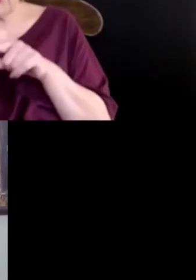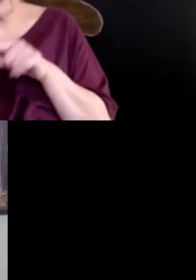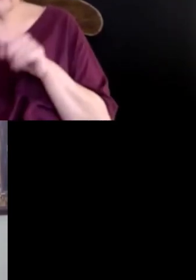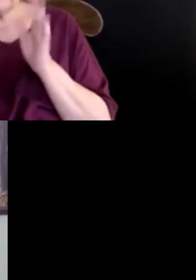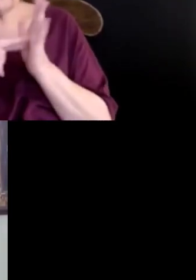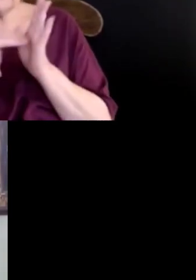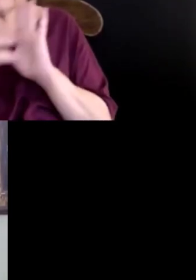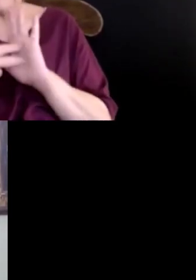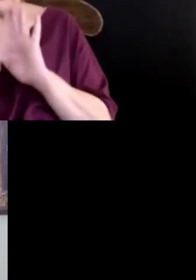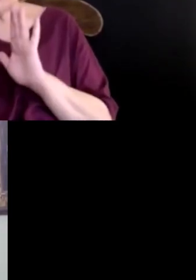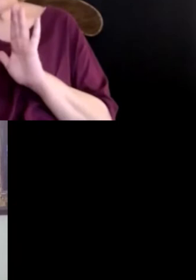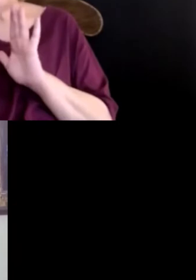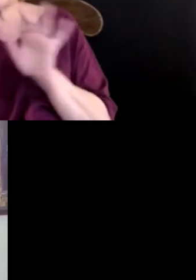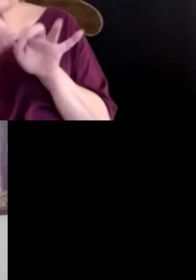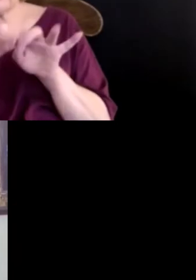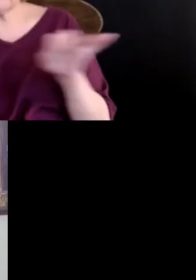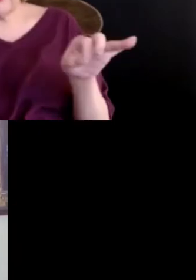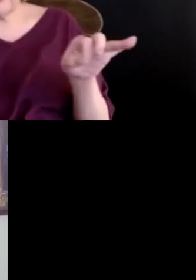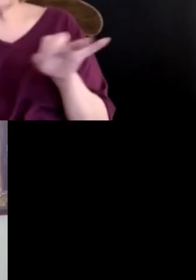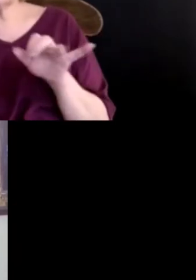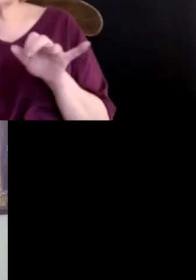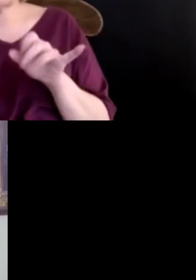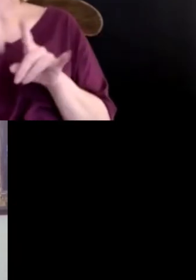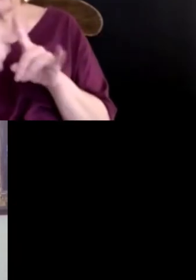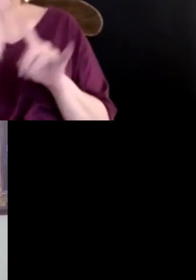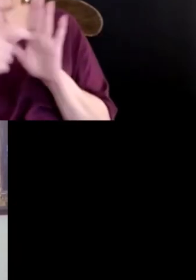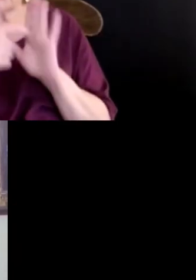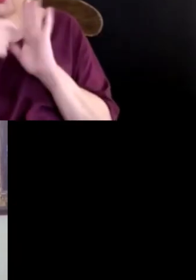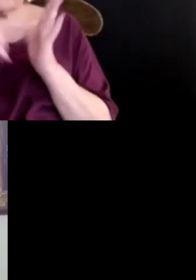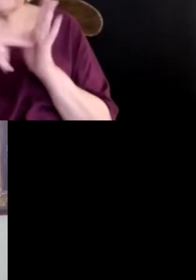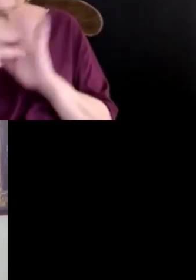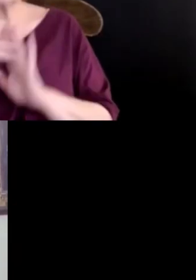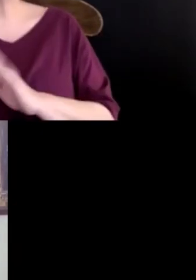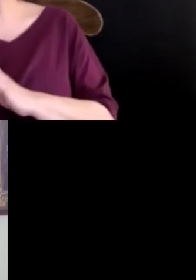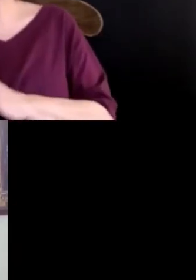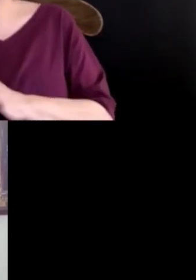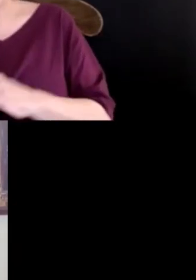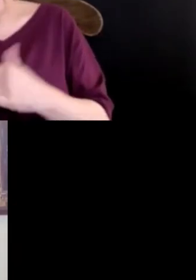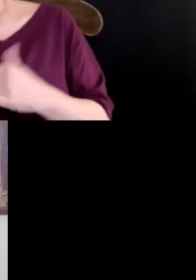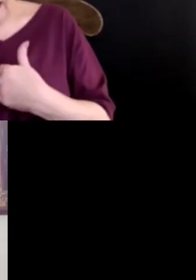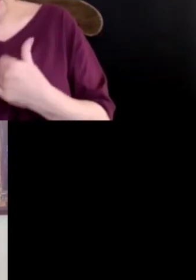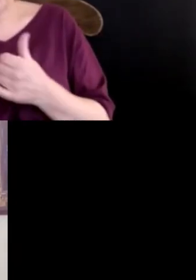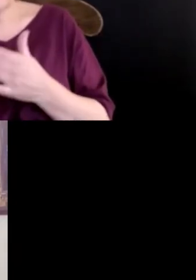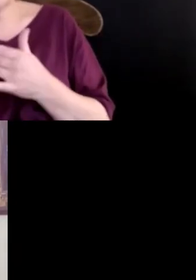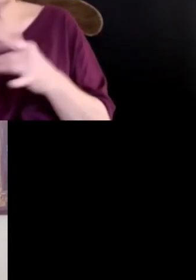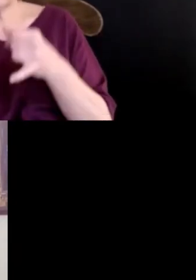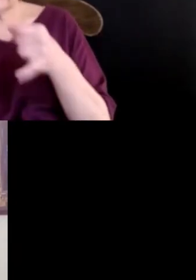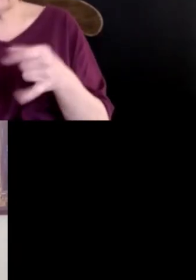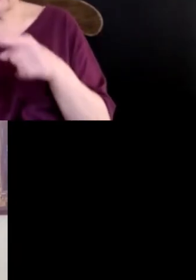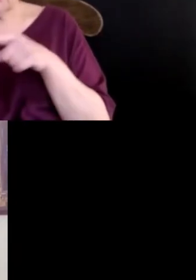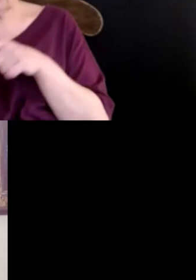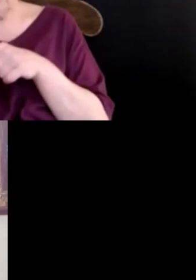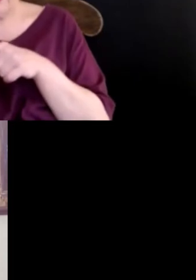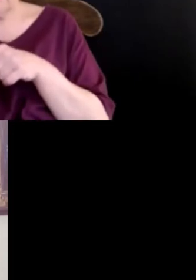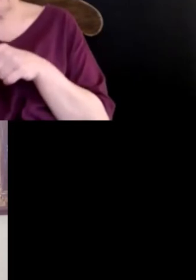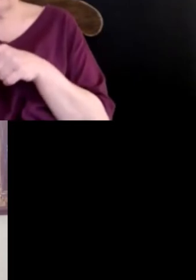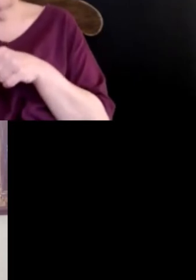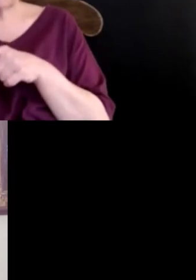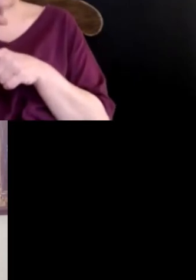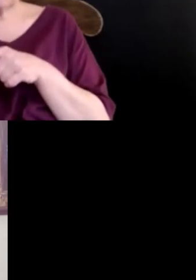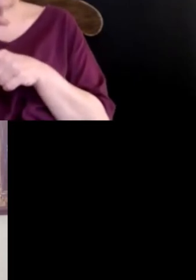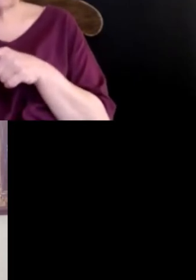what that language and what that requirement means. So an animal is individually trained if the animal is